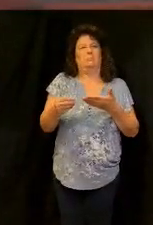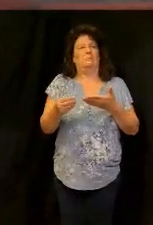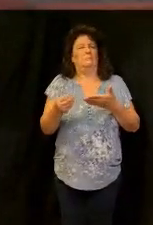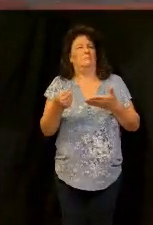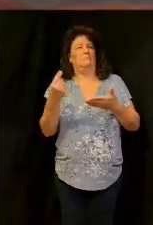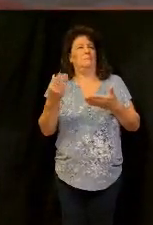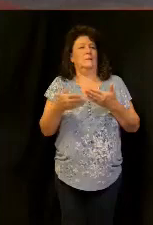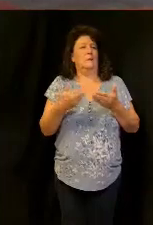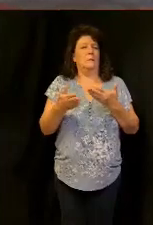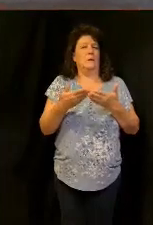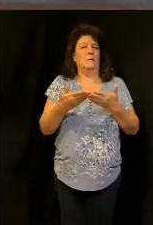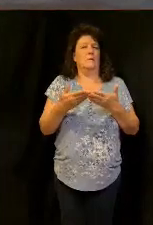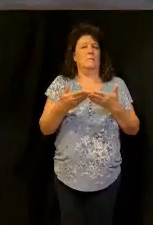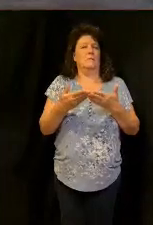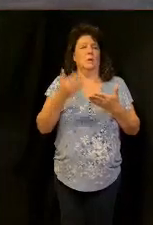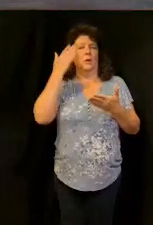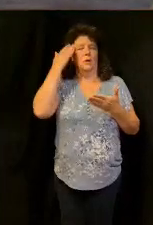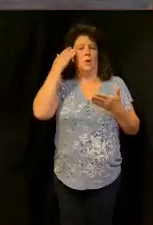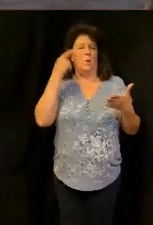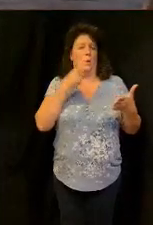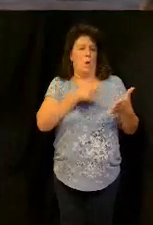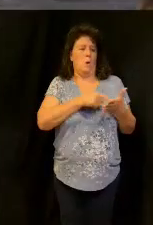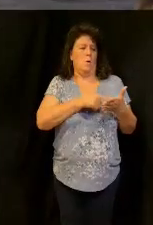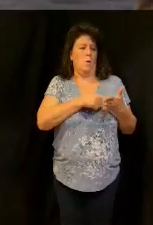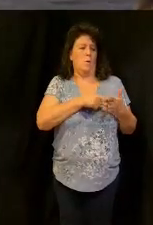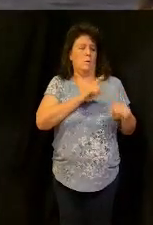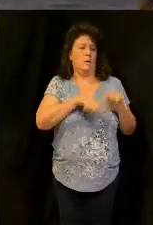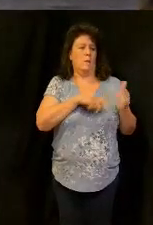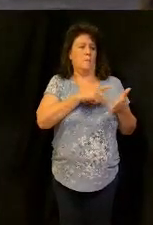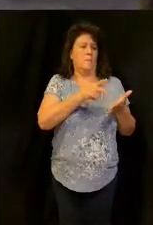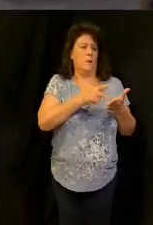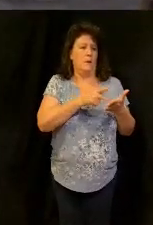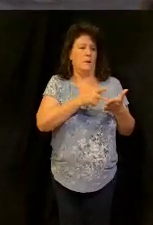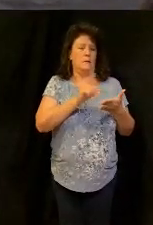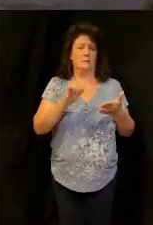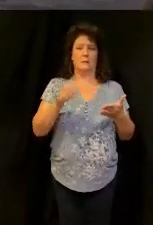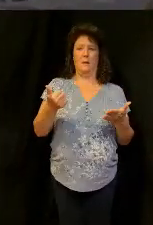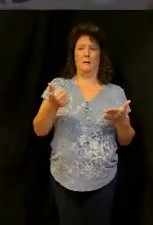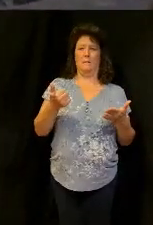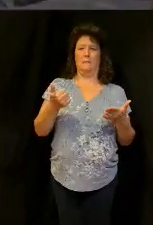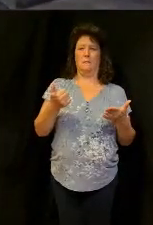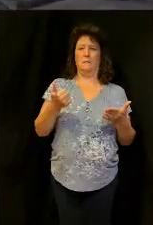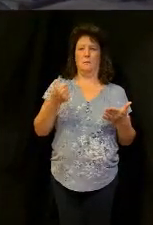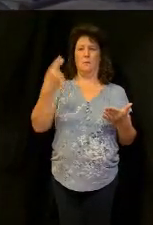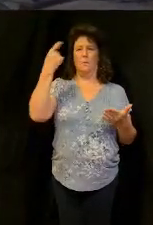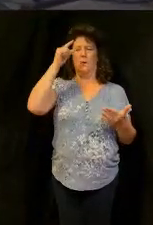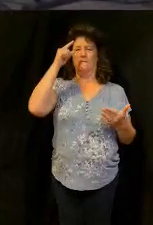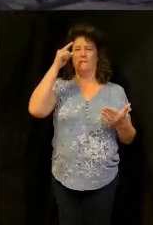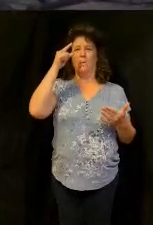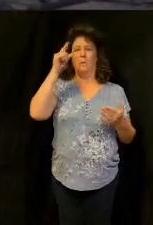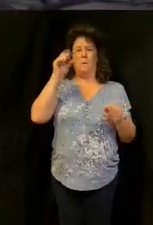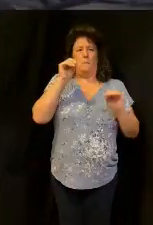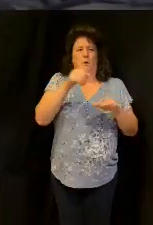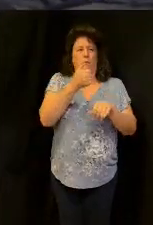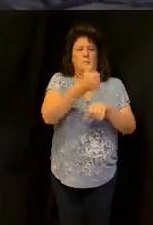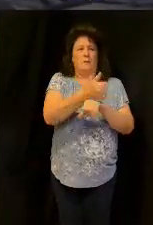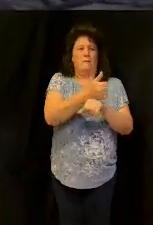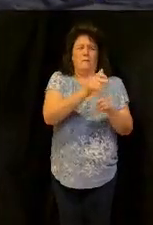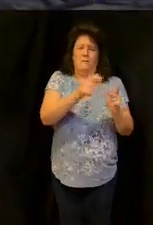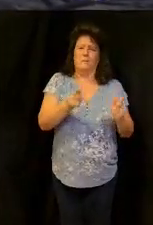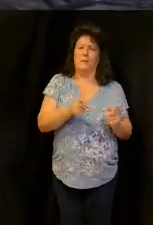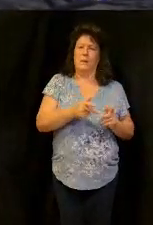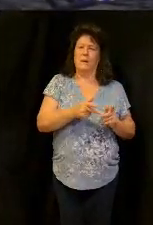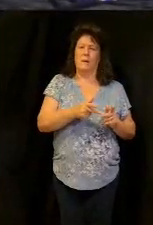you know it's going to put you in a bind from being able to pay your tithes and to give offerings to the Lord why would you put yourself in that you need to